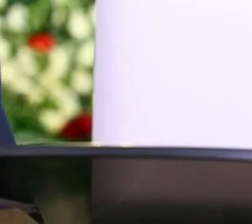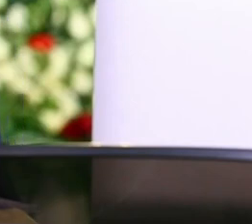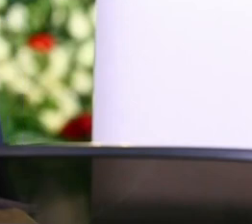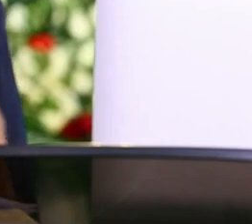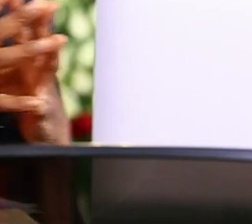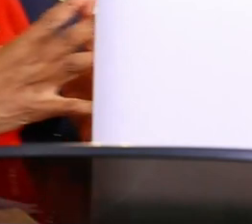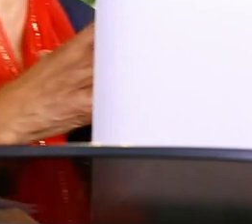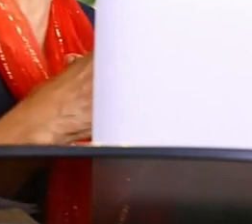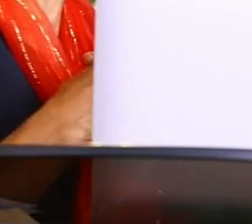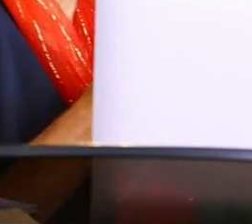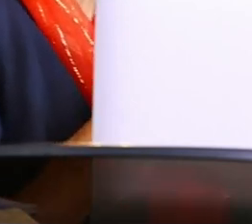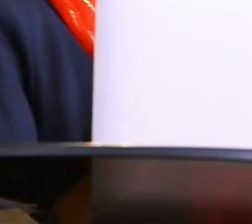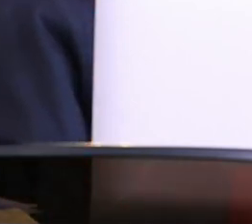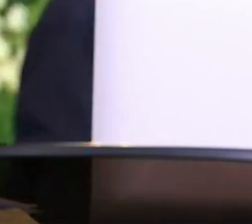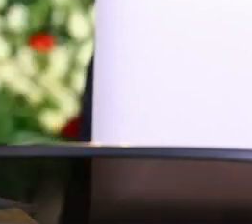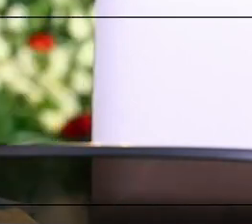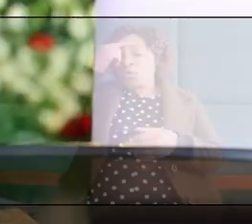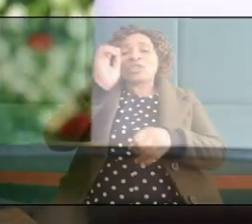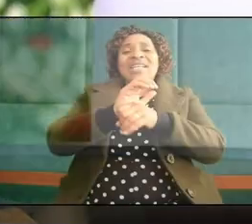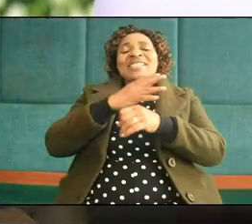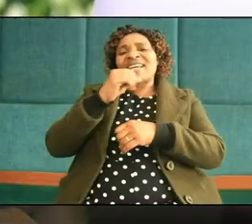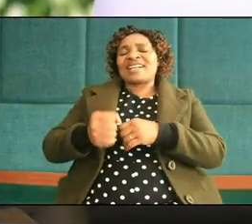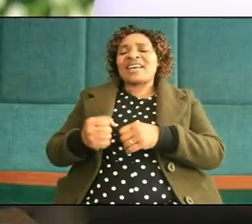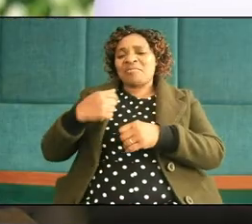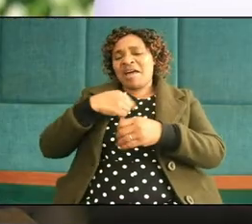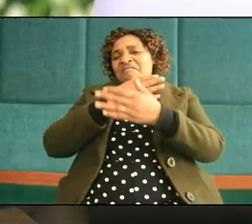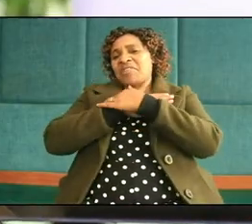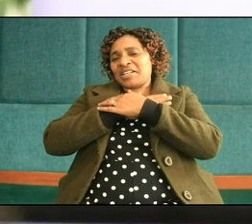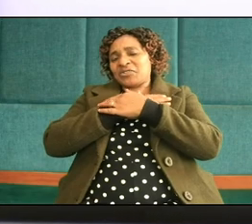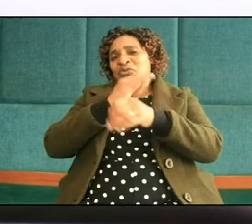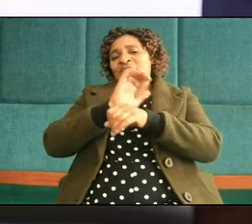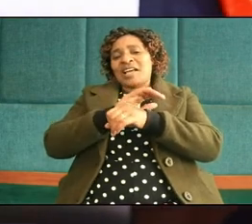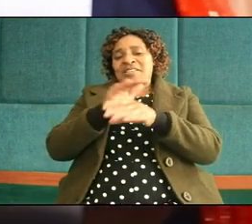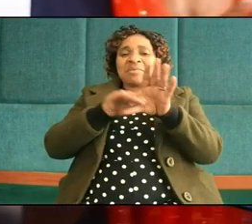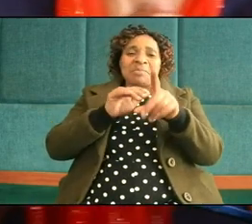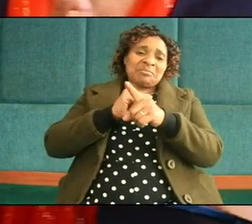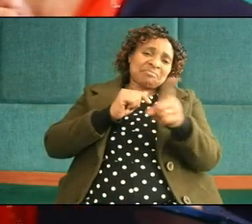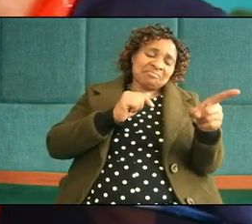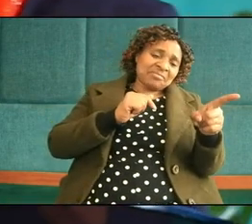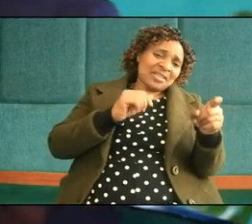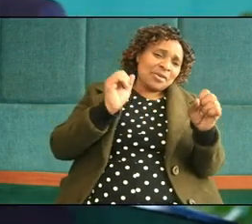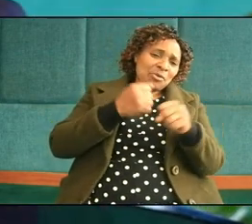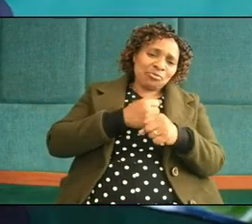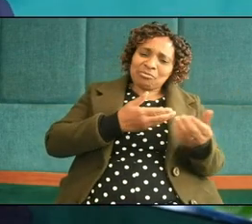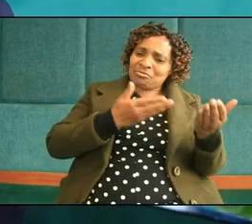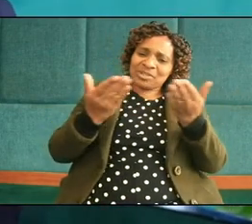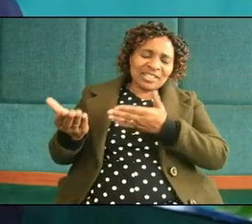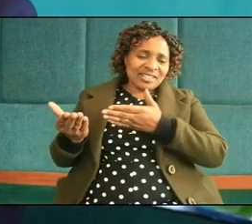do because the church elder is a friend to the abuser you will never bring it to the committee